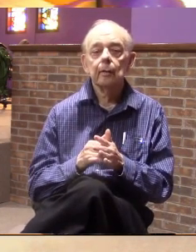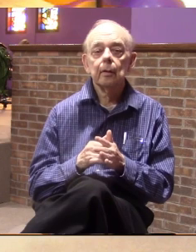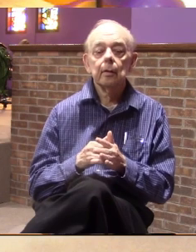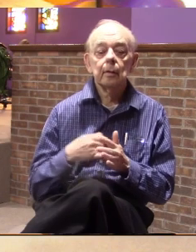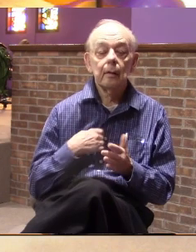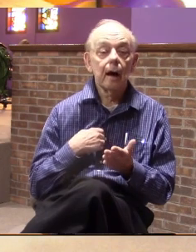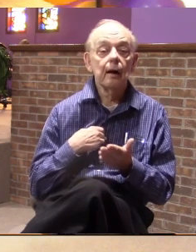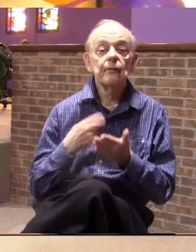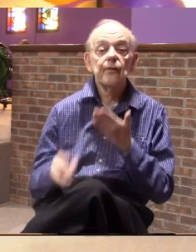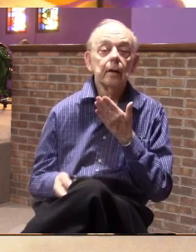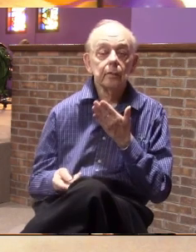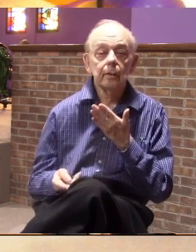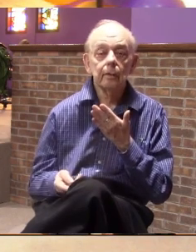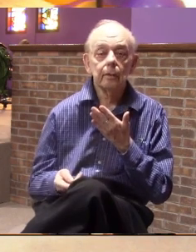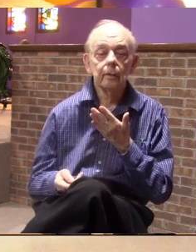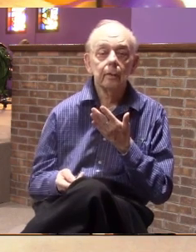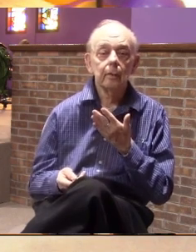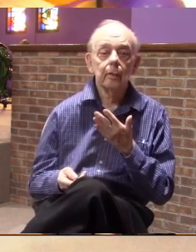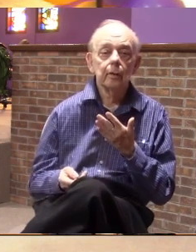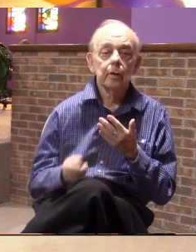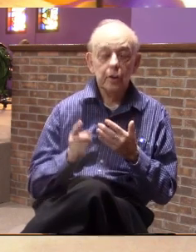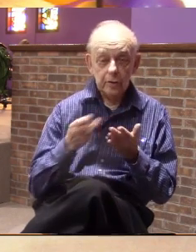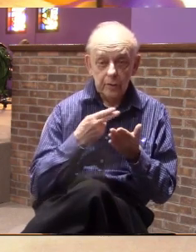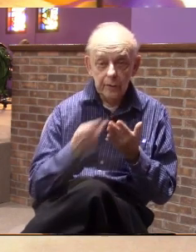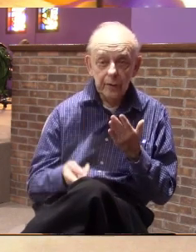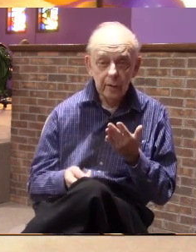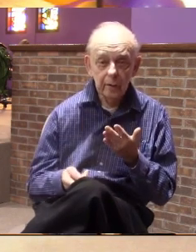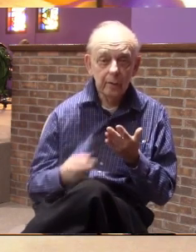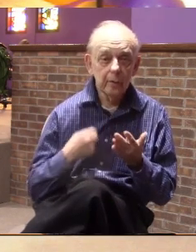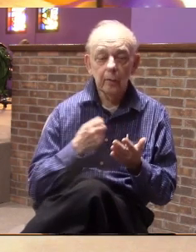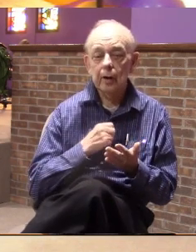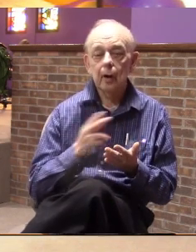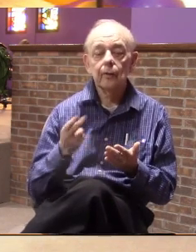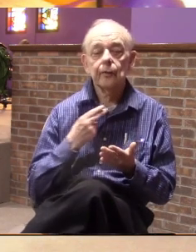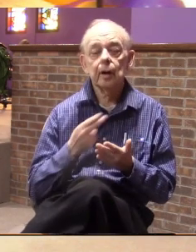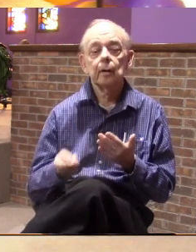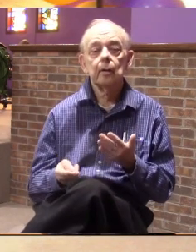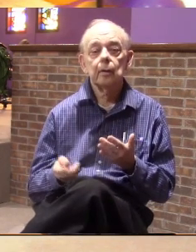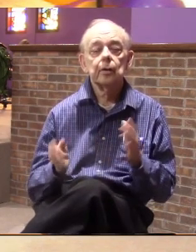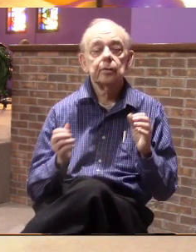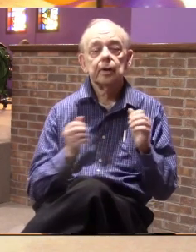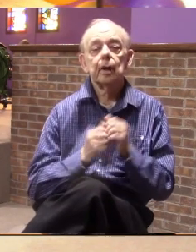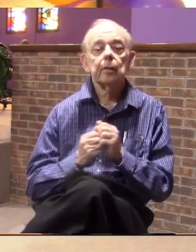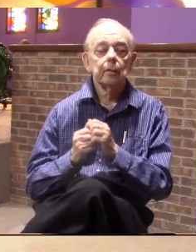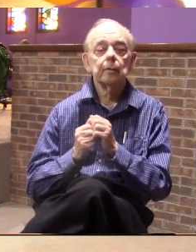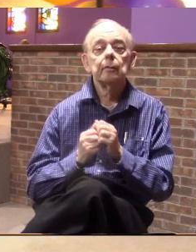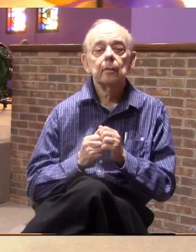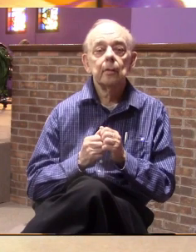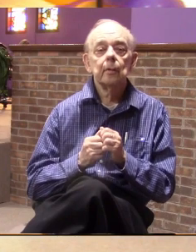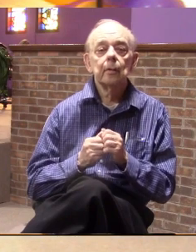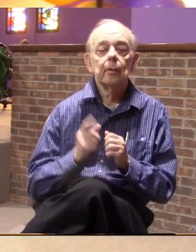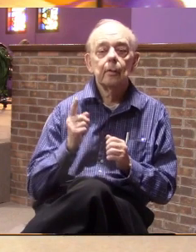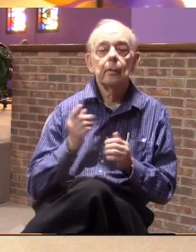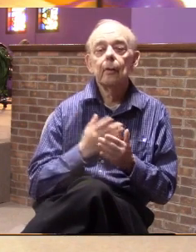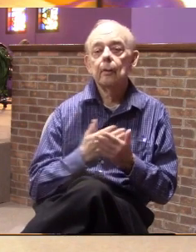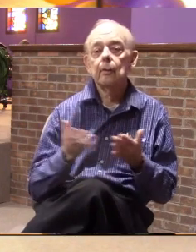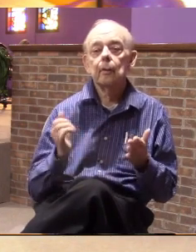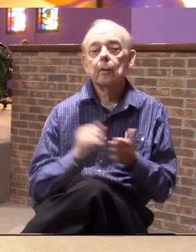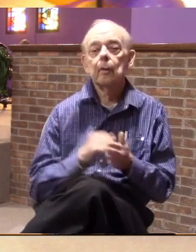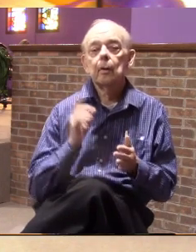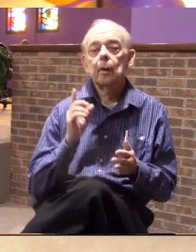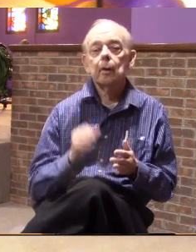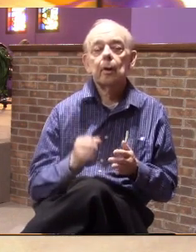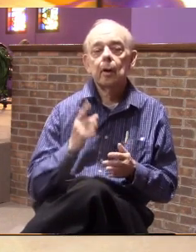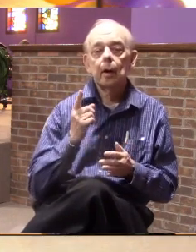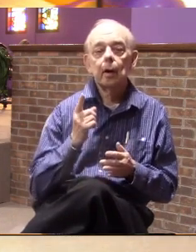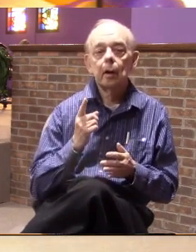I failed. And you failed. And we all failed together. One of the things that we need